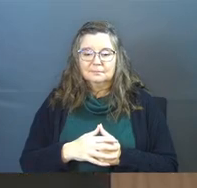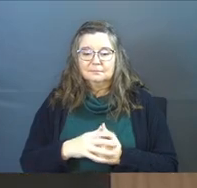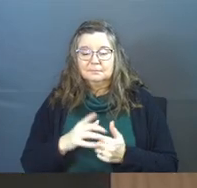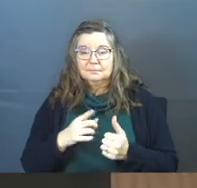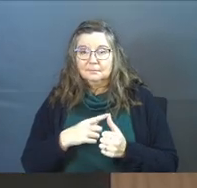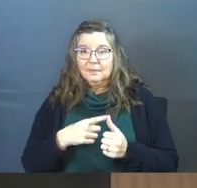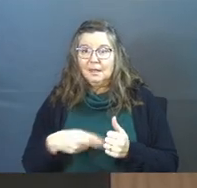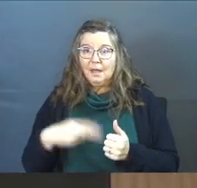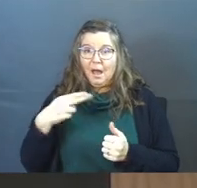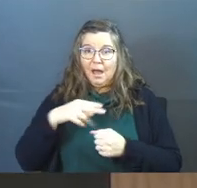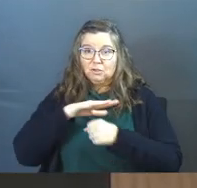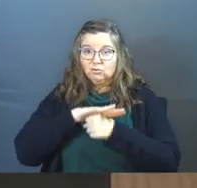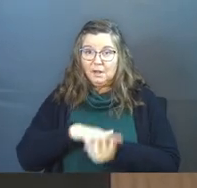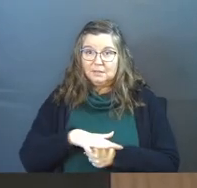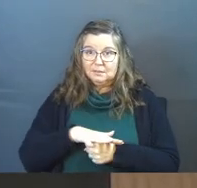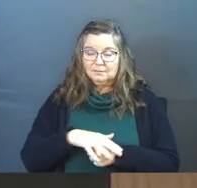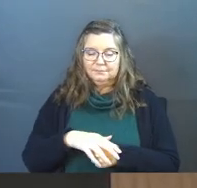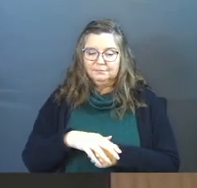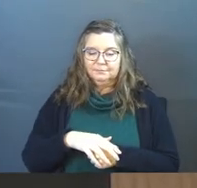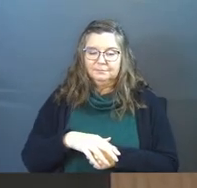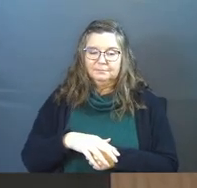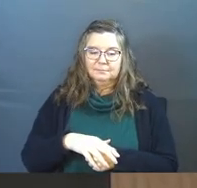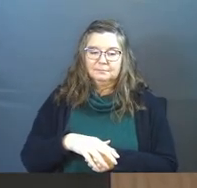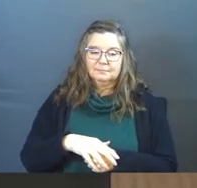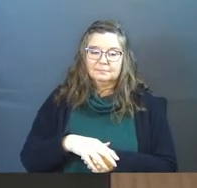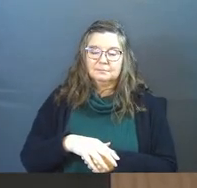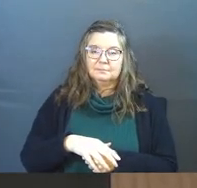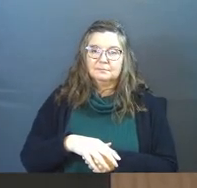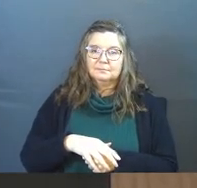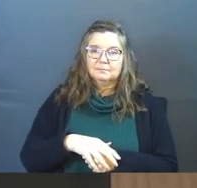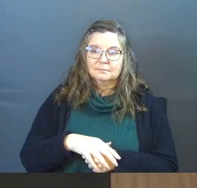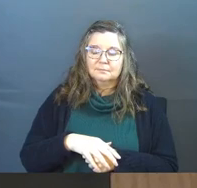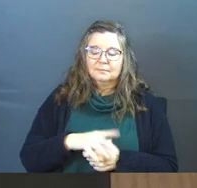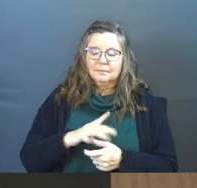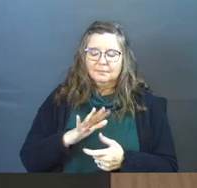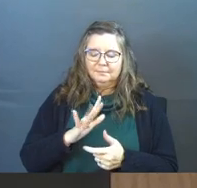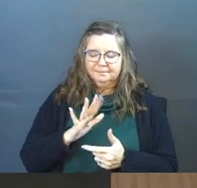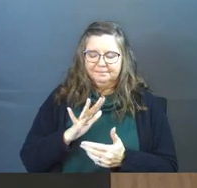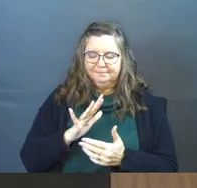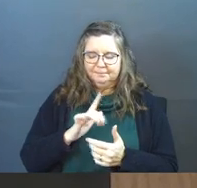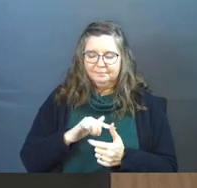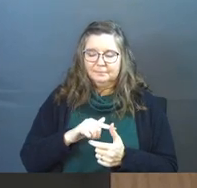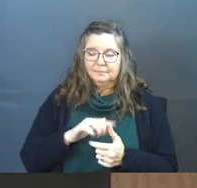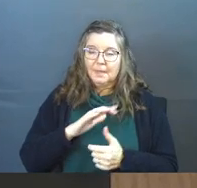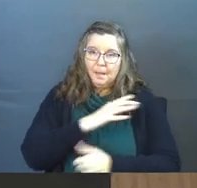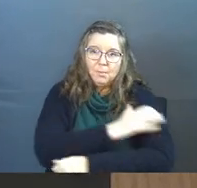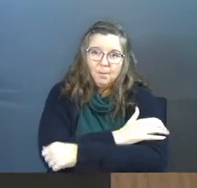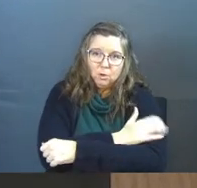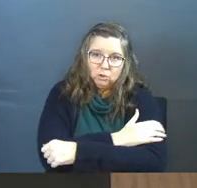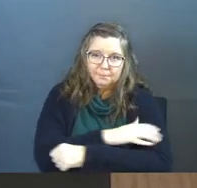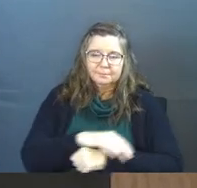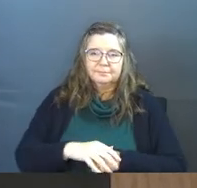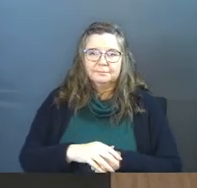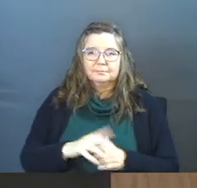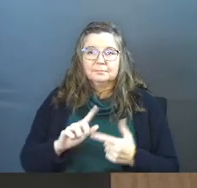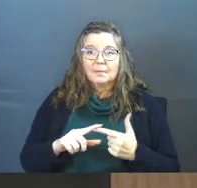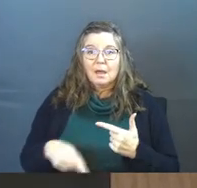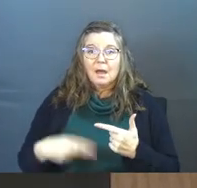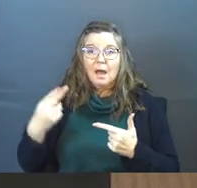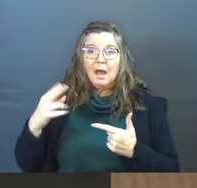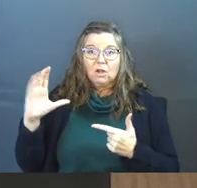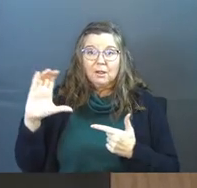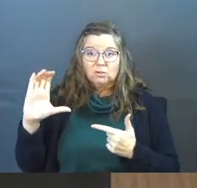It's high stress and blood pressure, high